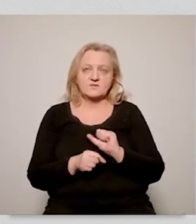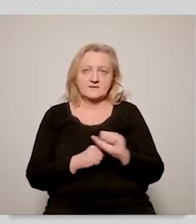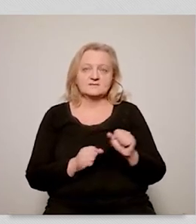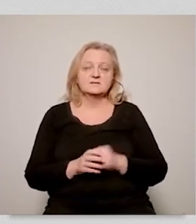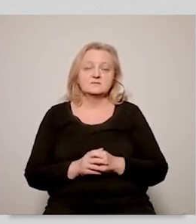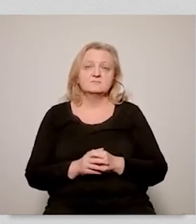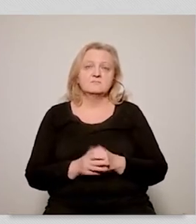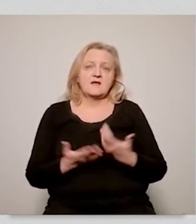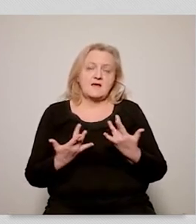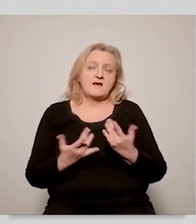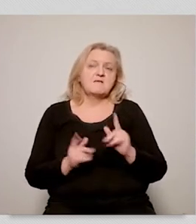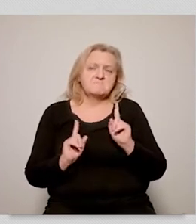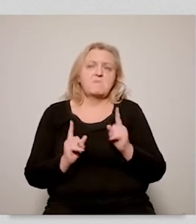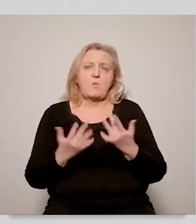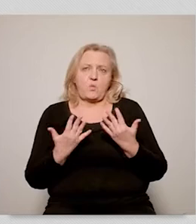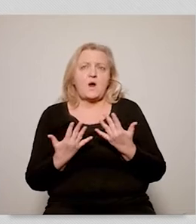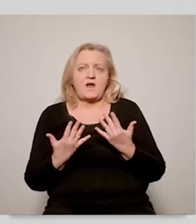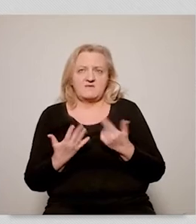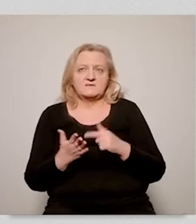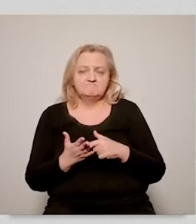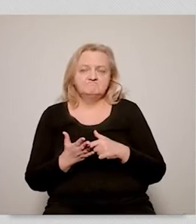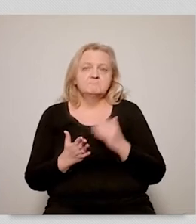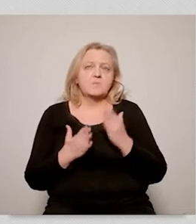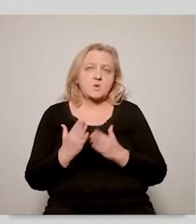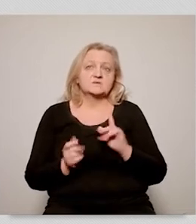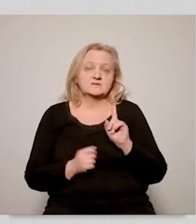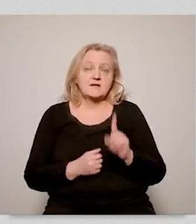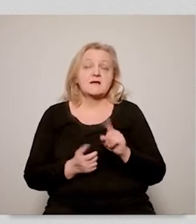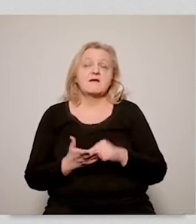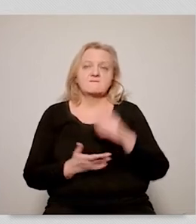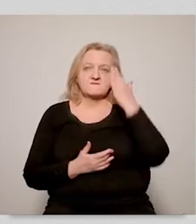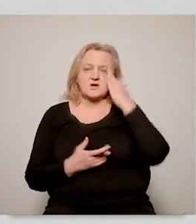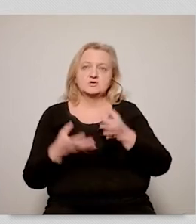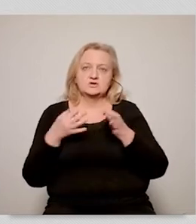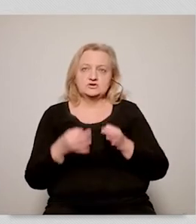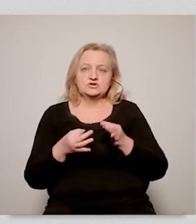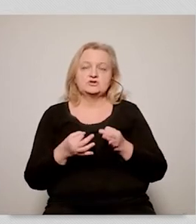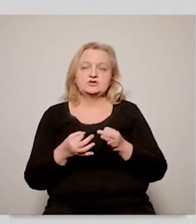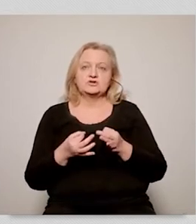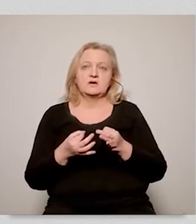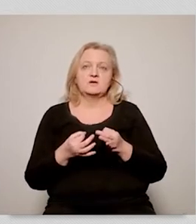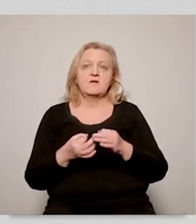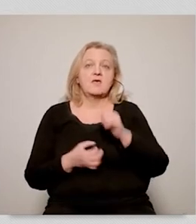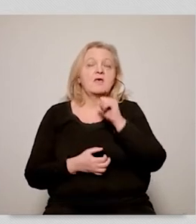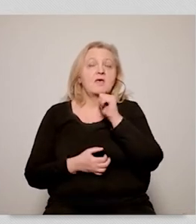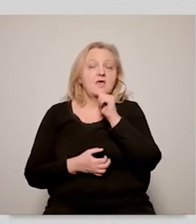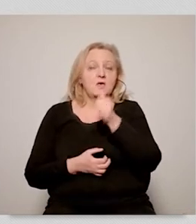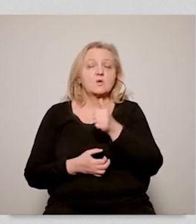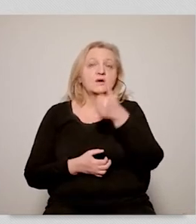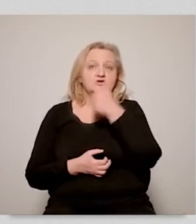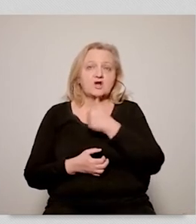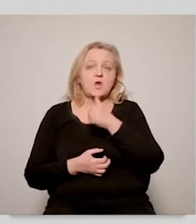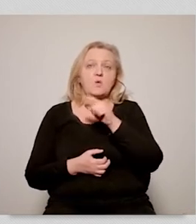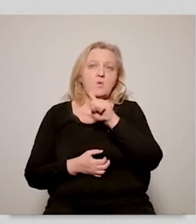consequences. And the issue seems to be quite simple. We